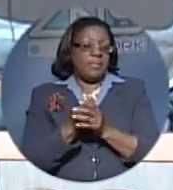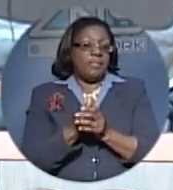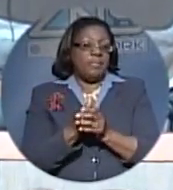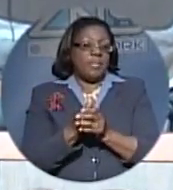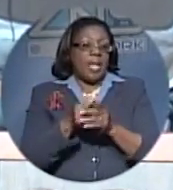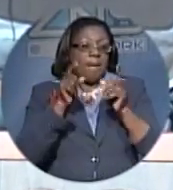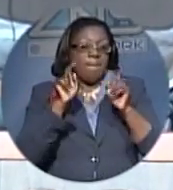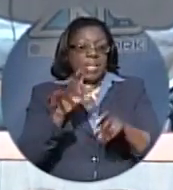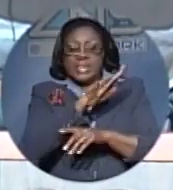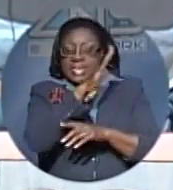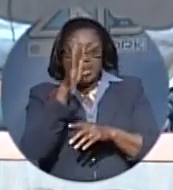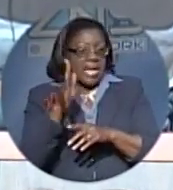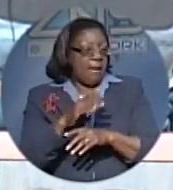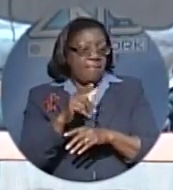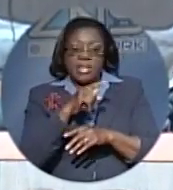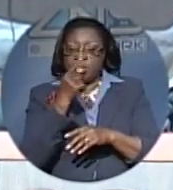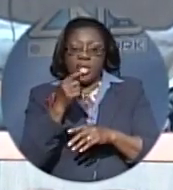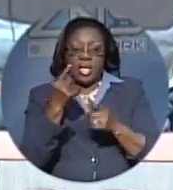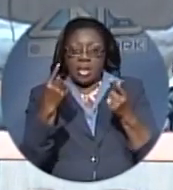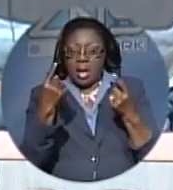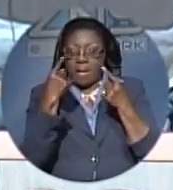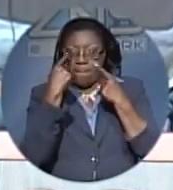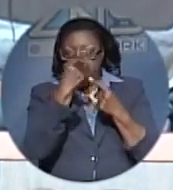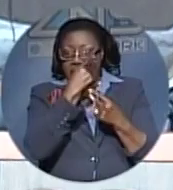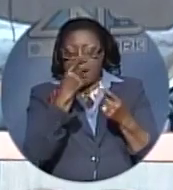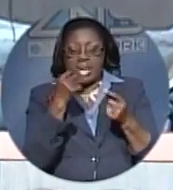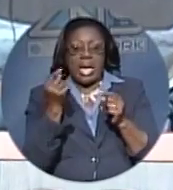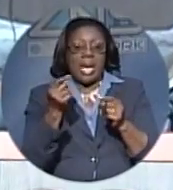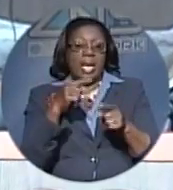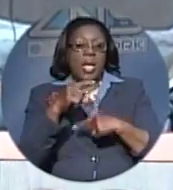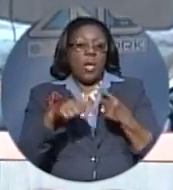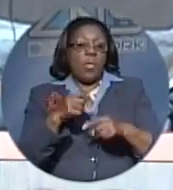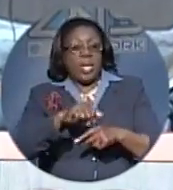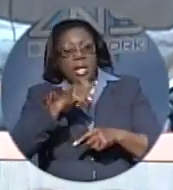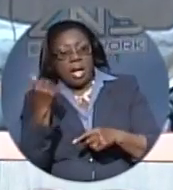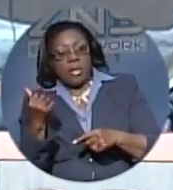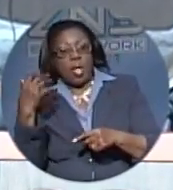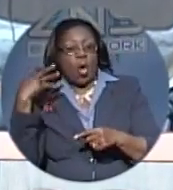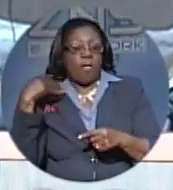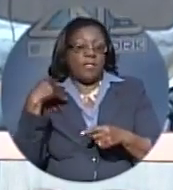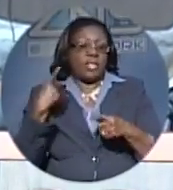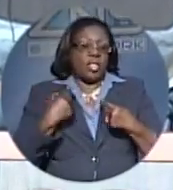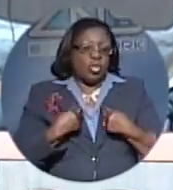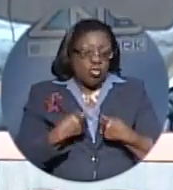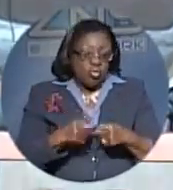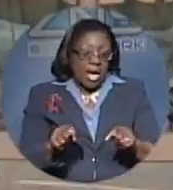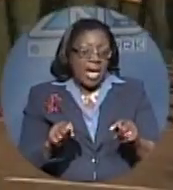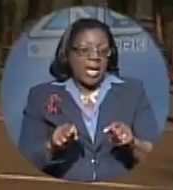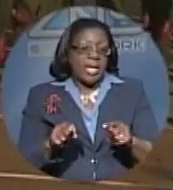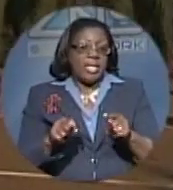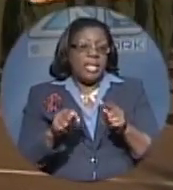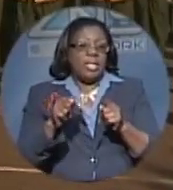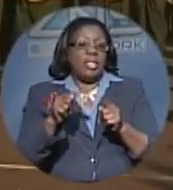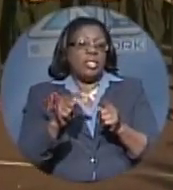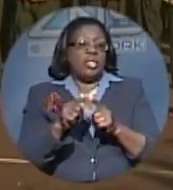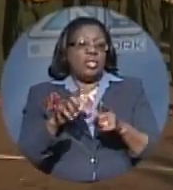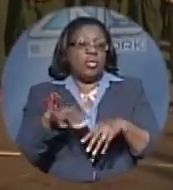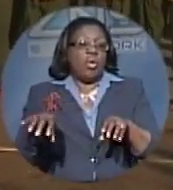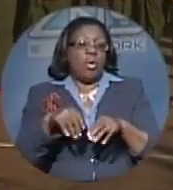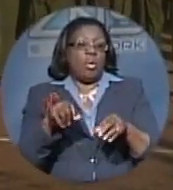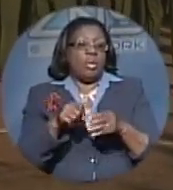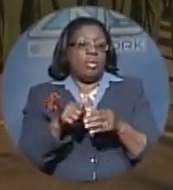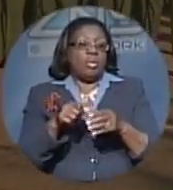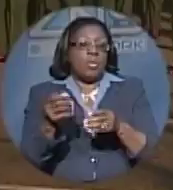must never turn a blind eye when a fellow officer attempts to traffic all manner of